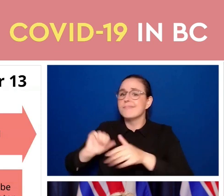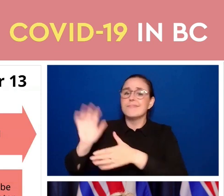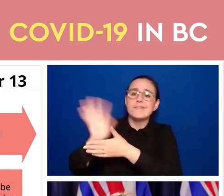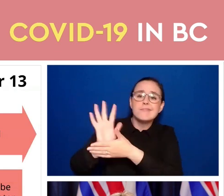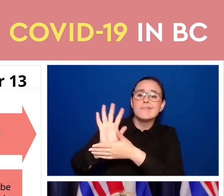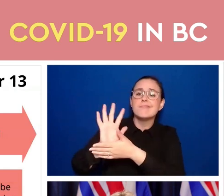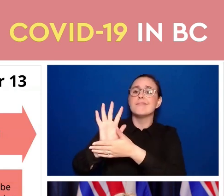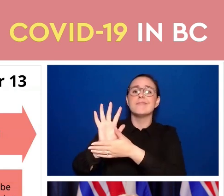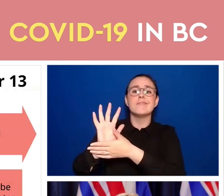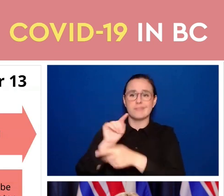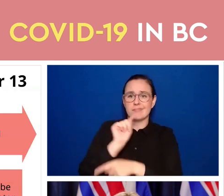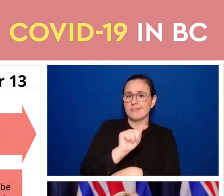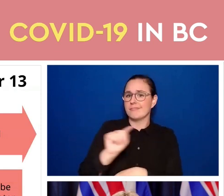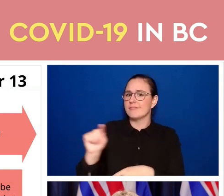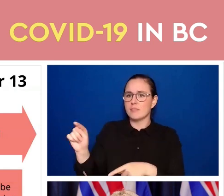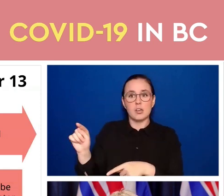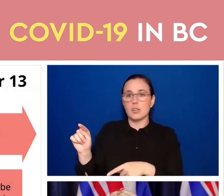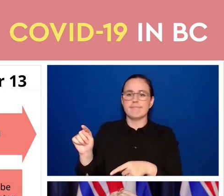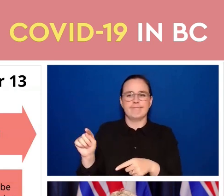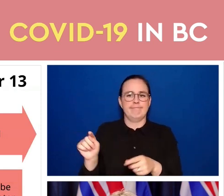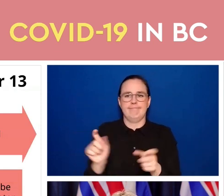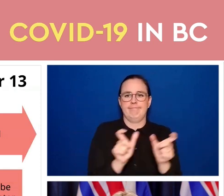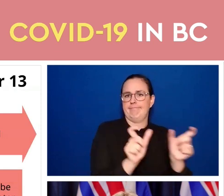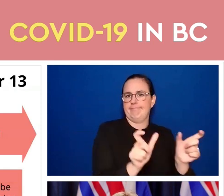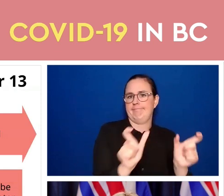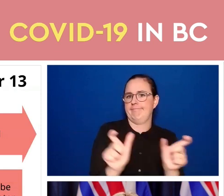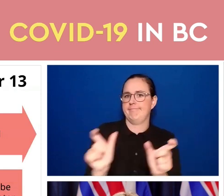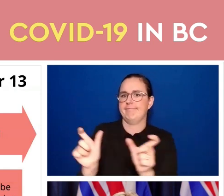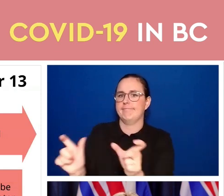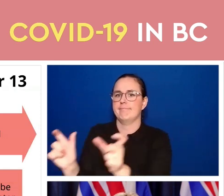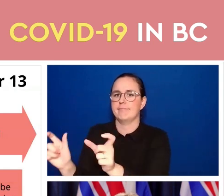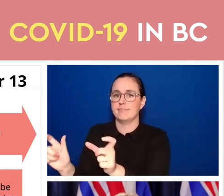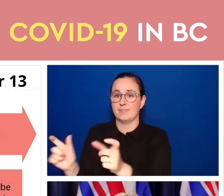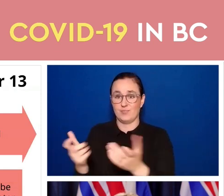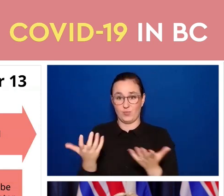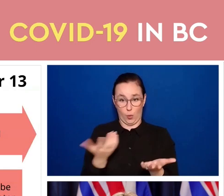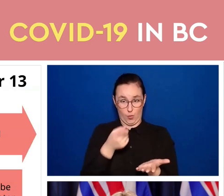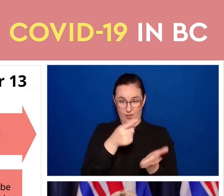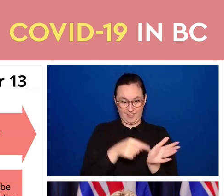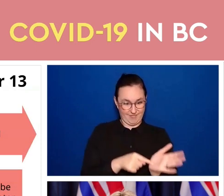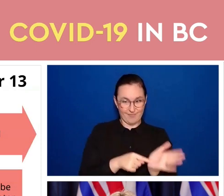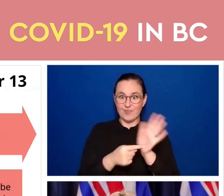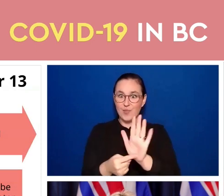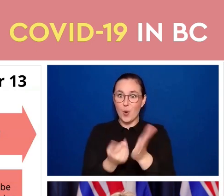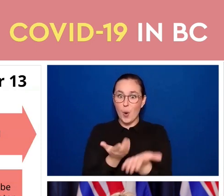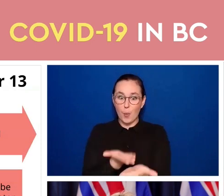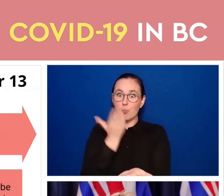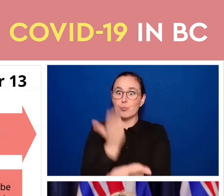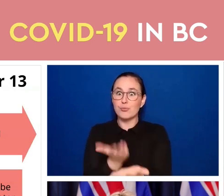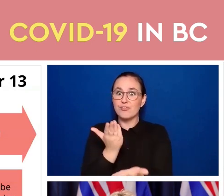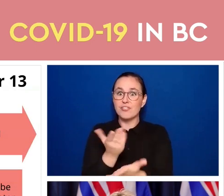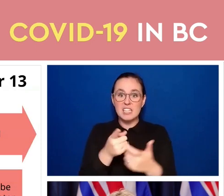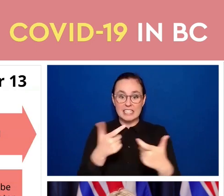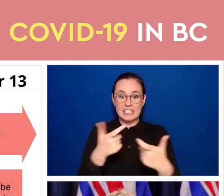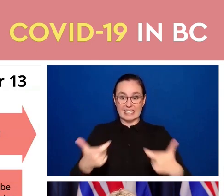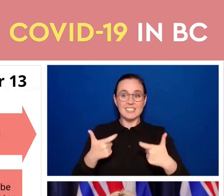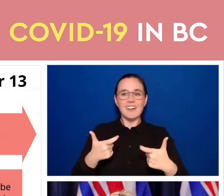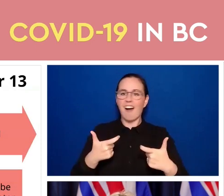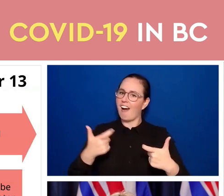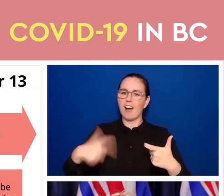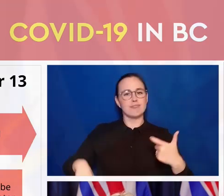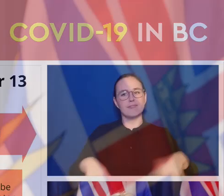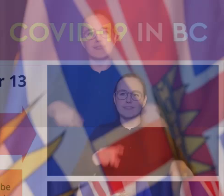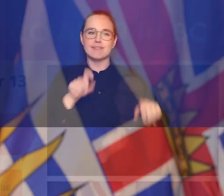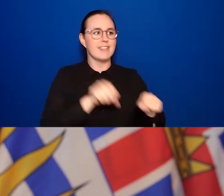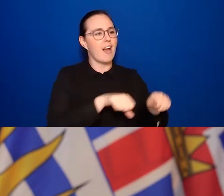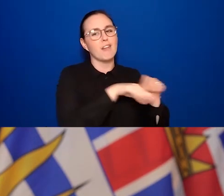the fall. So this proof of vaccination will take effect on September 13th. And between the 13th and the 24th